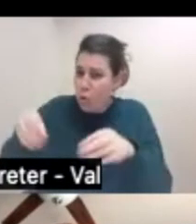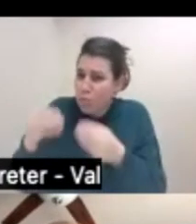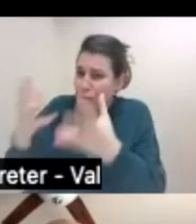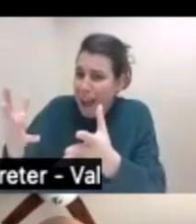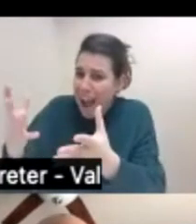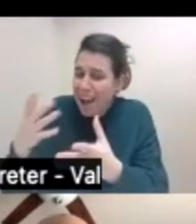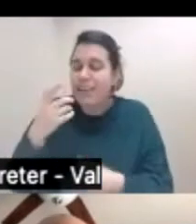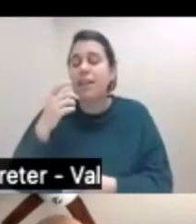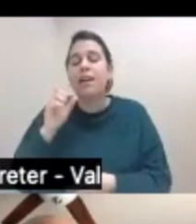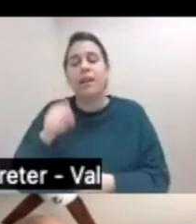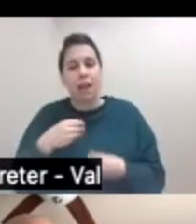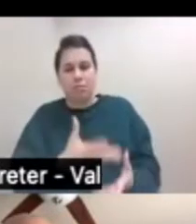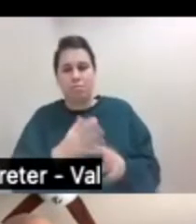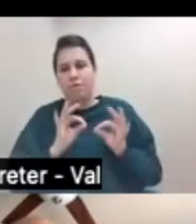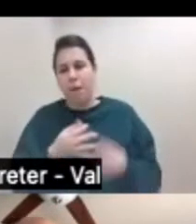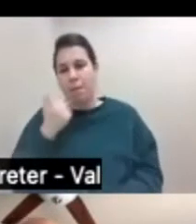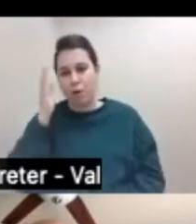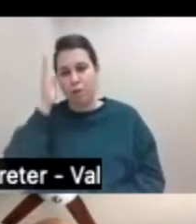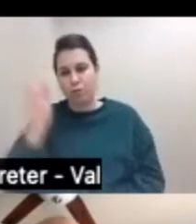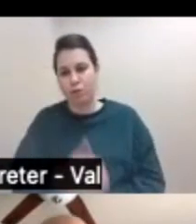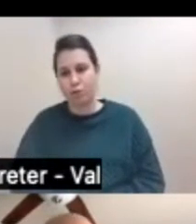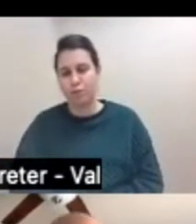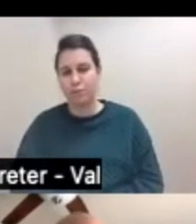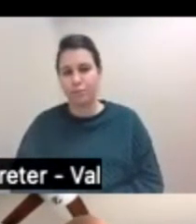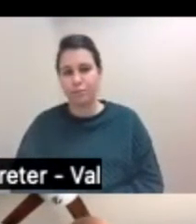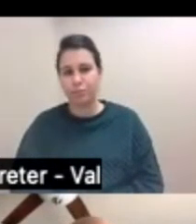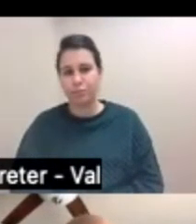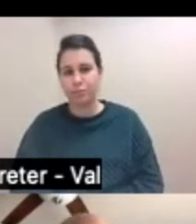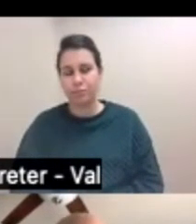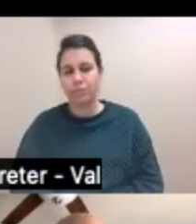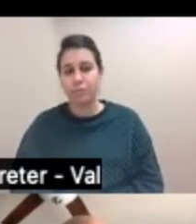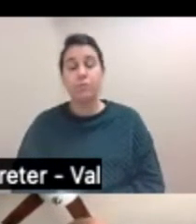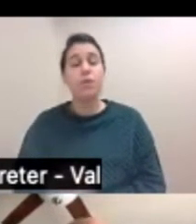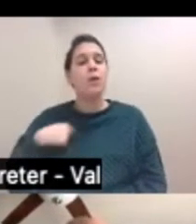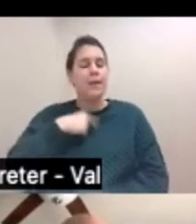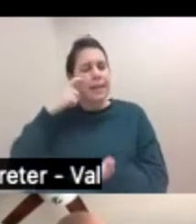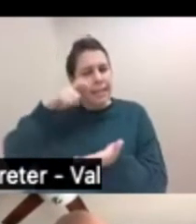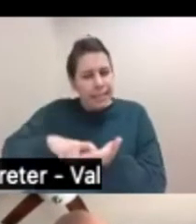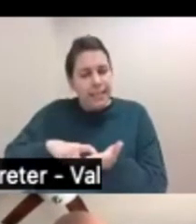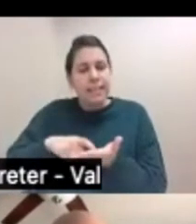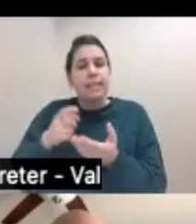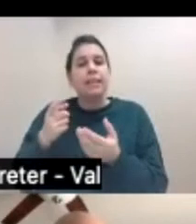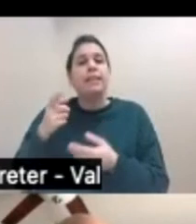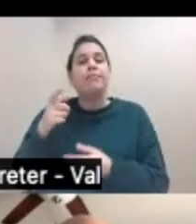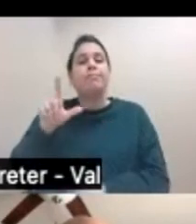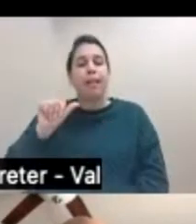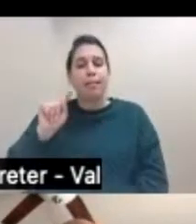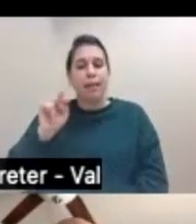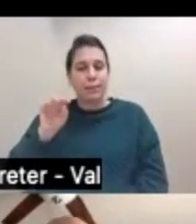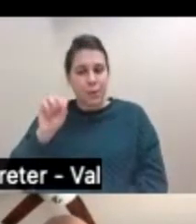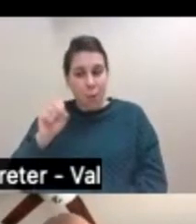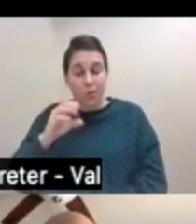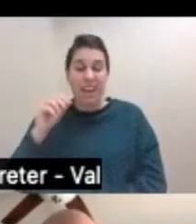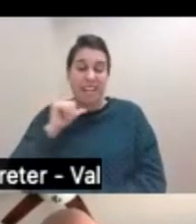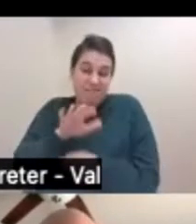unfortunately, here, the story that we have found, and particularly underserved Latinos have found, is that despite of all these